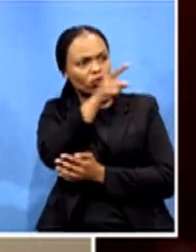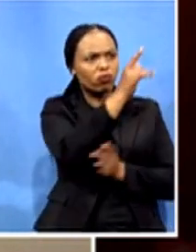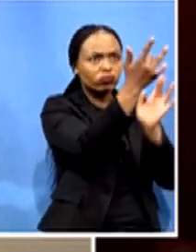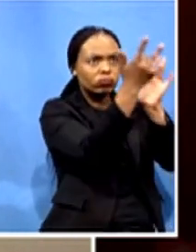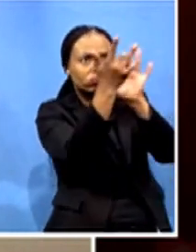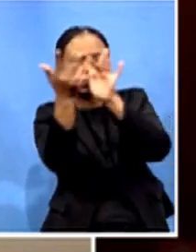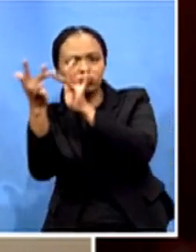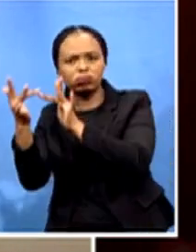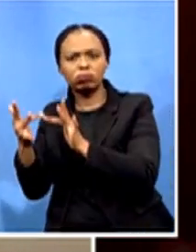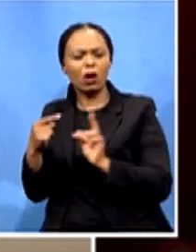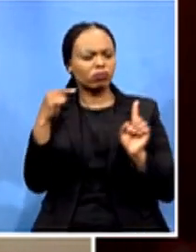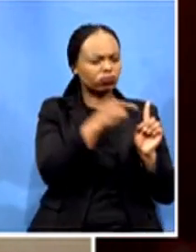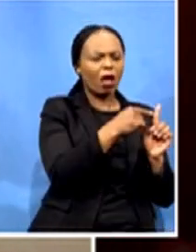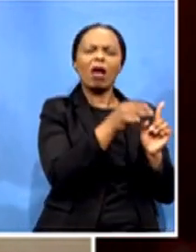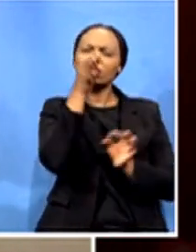taking place